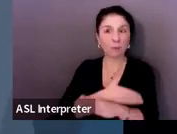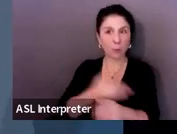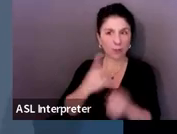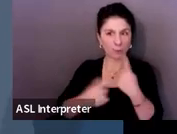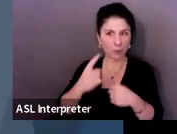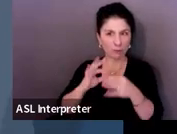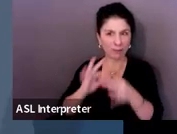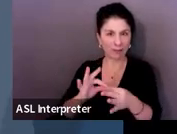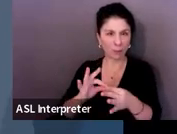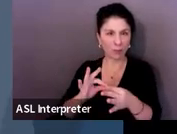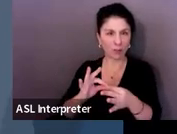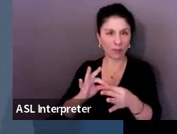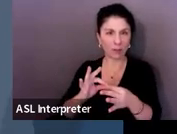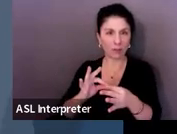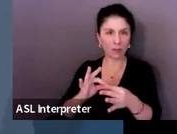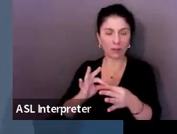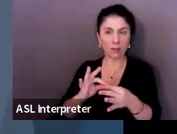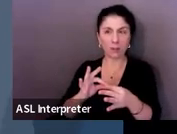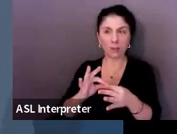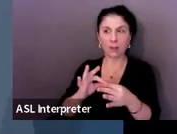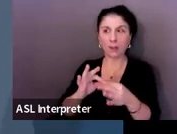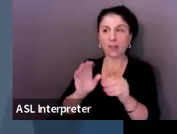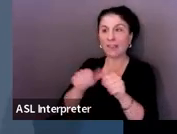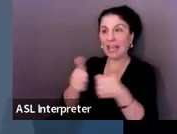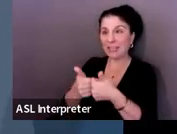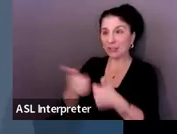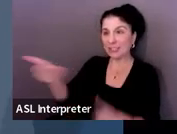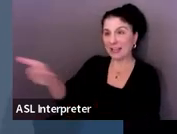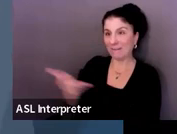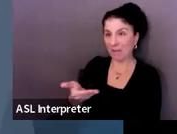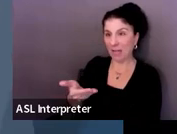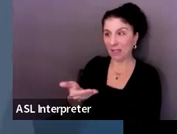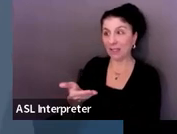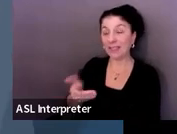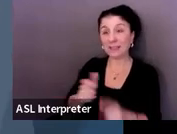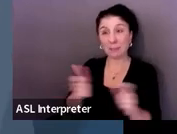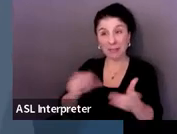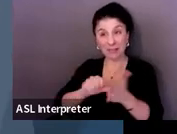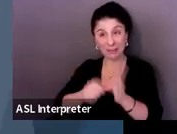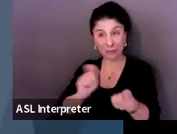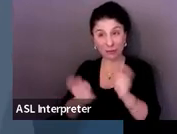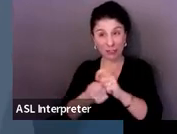agency invited thing? Because I know that's a big change for you guys.